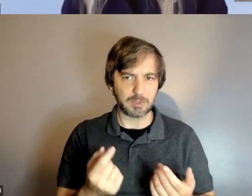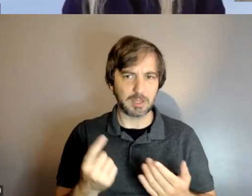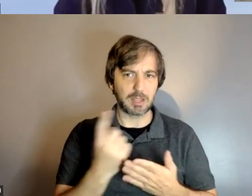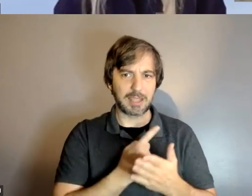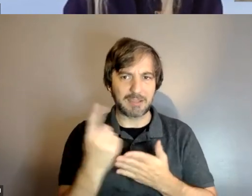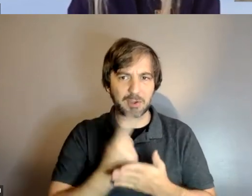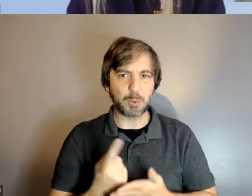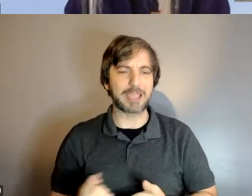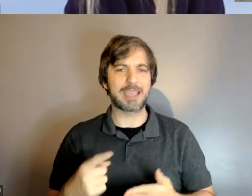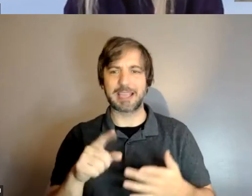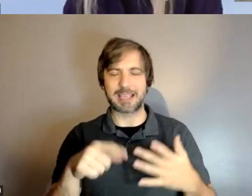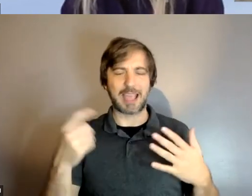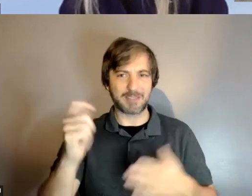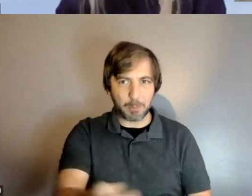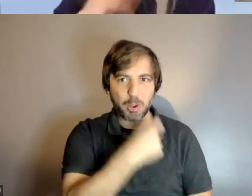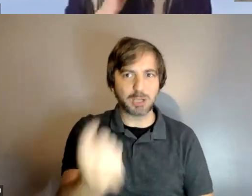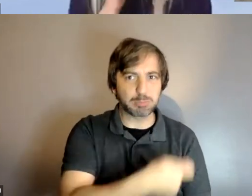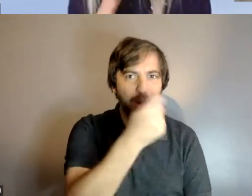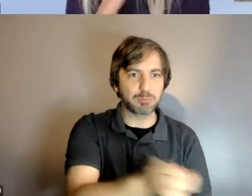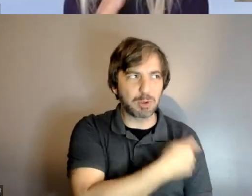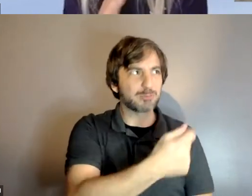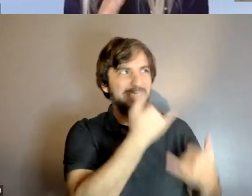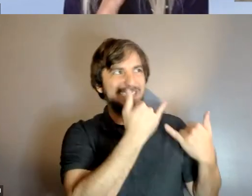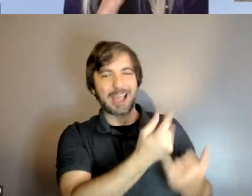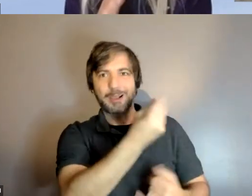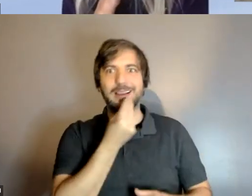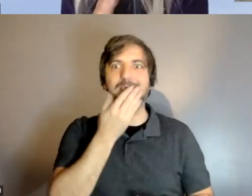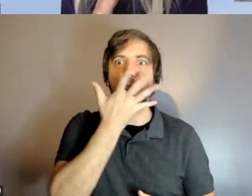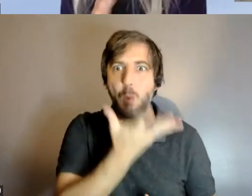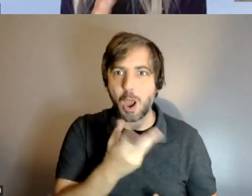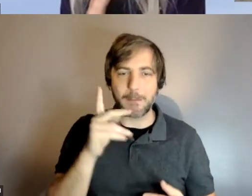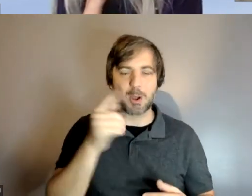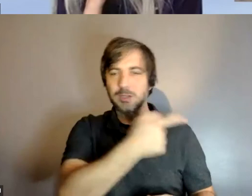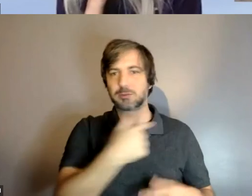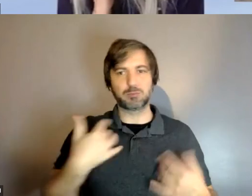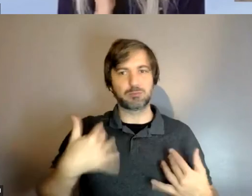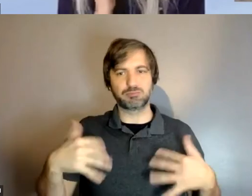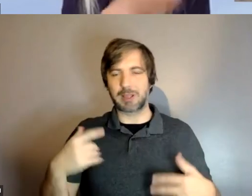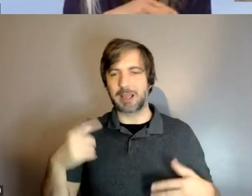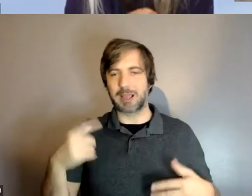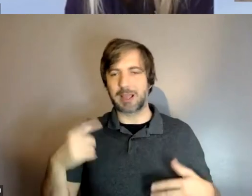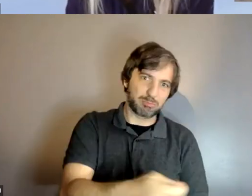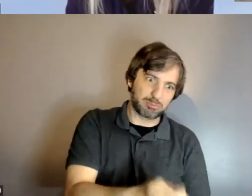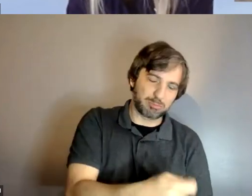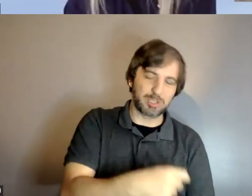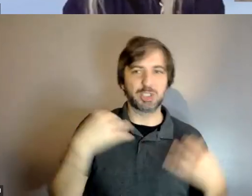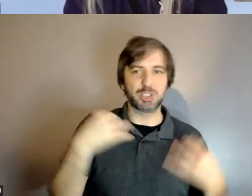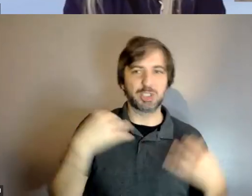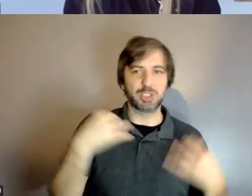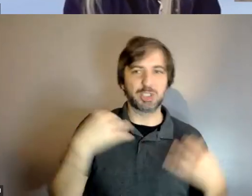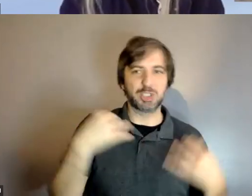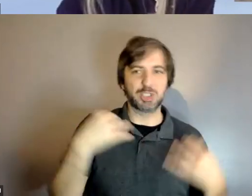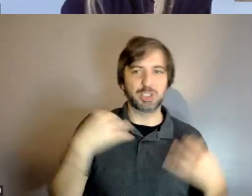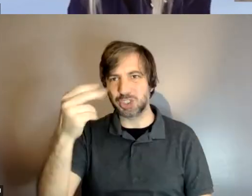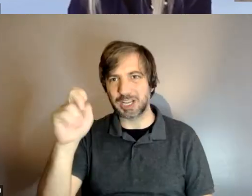this where you're shedding a ton make sure that you can financially support the dogs that's pretty important um now guide dogs is one of the few guide